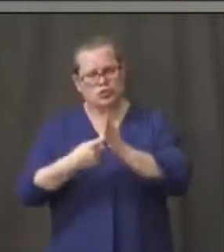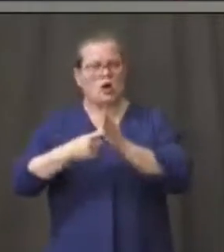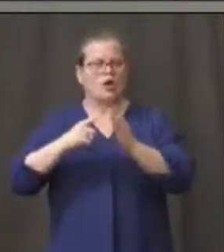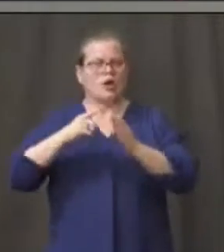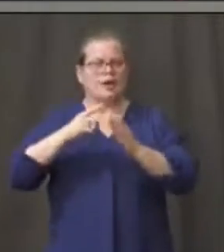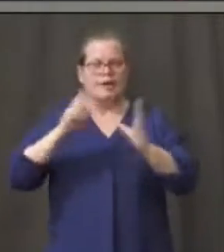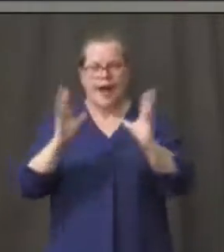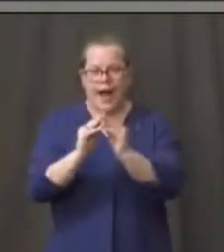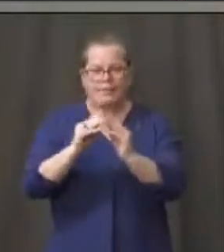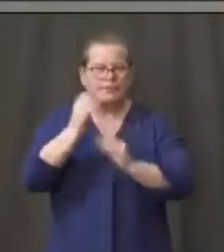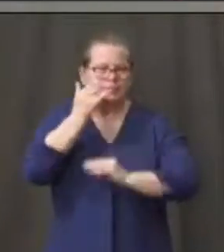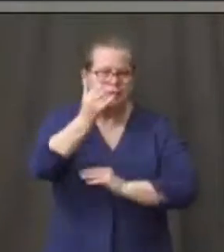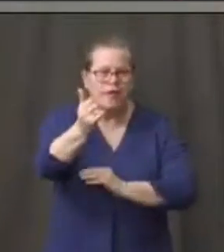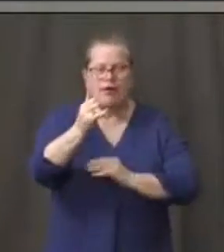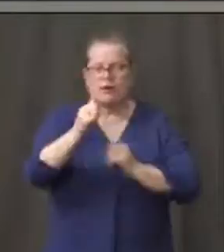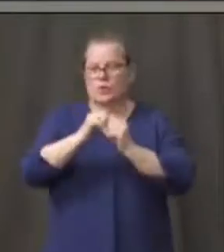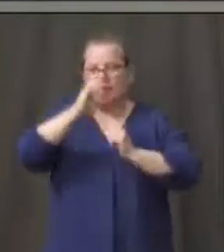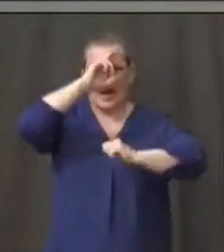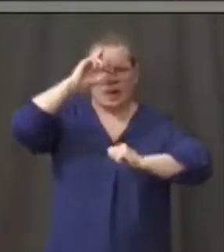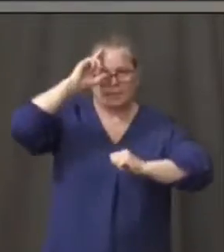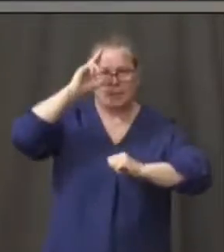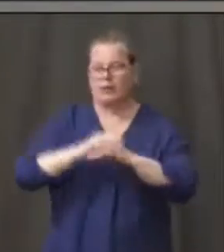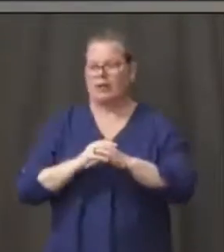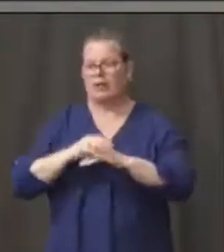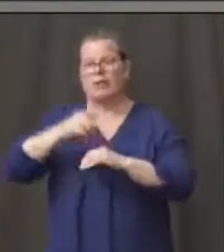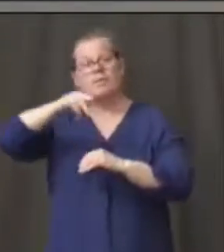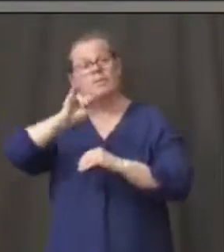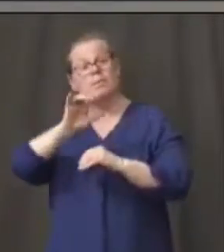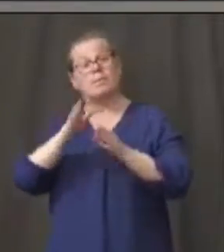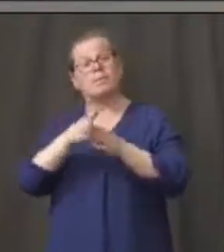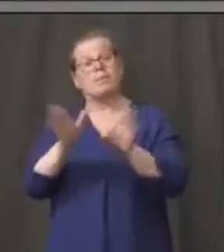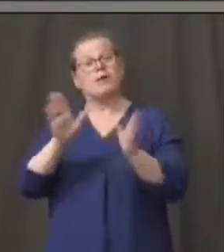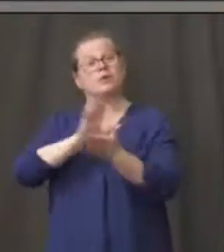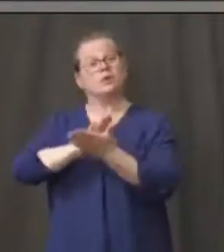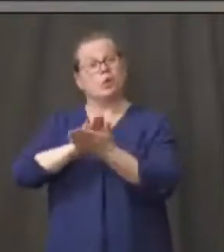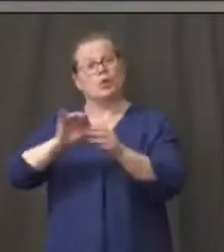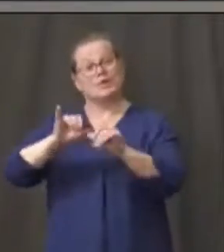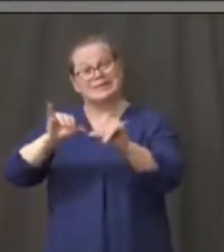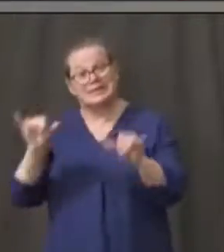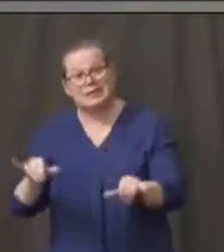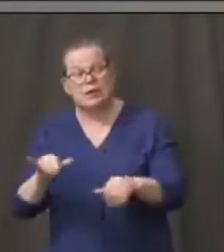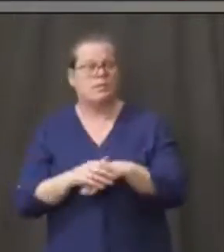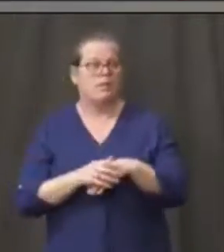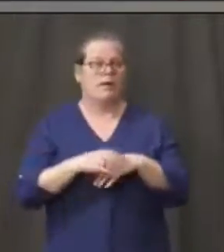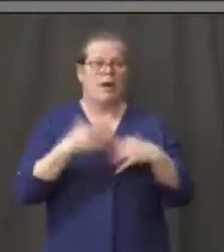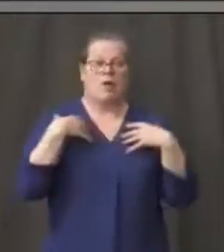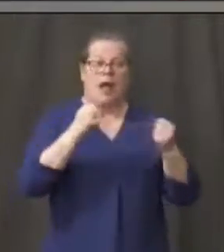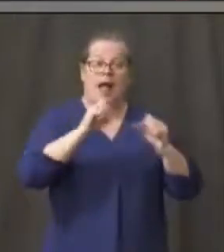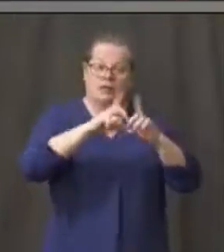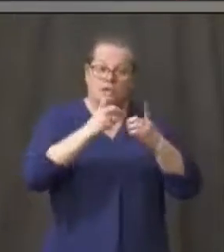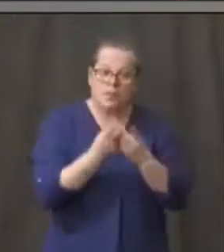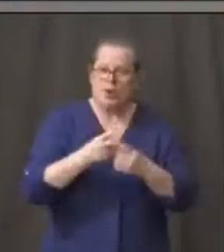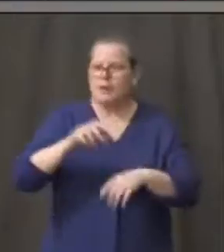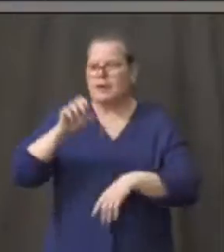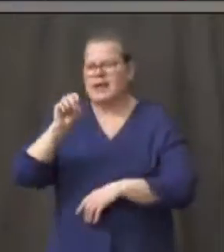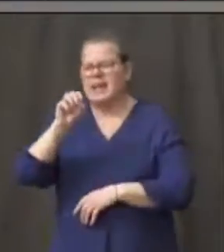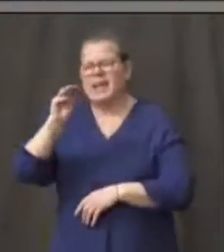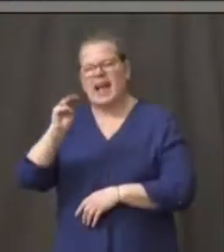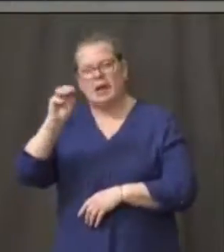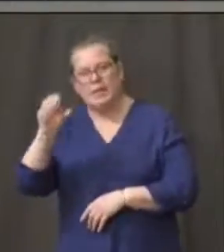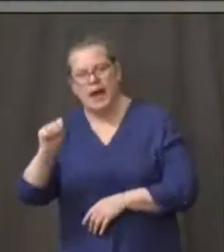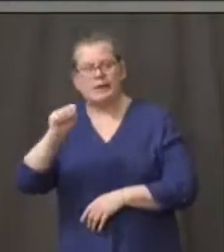with our hospital, our public school system, our health department, community-based health centers, EMS, police, fire,